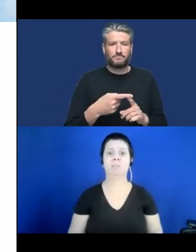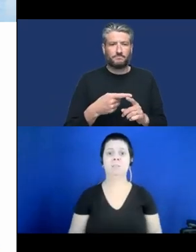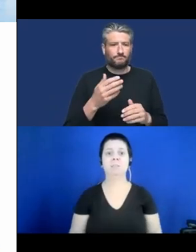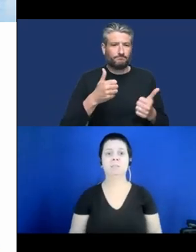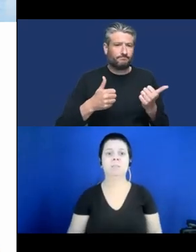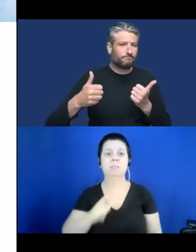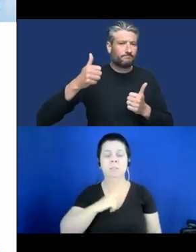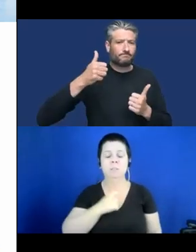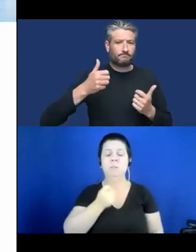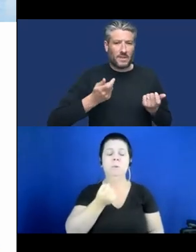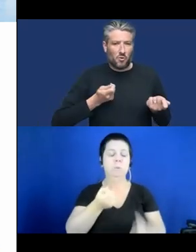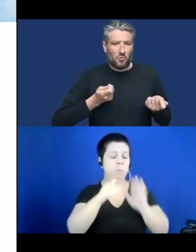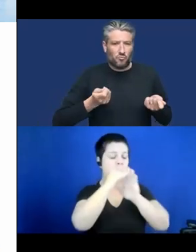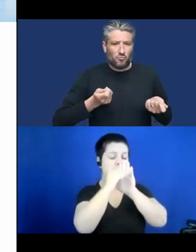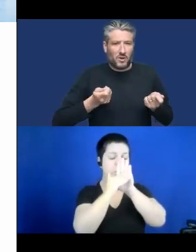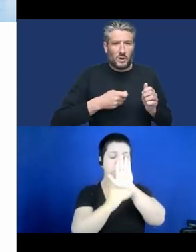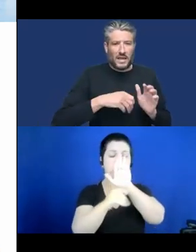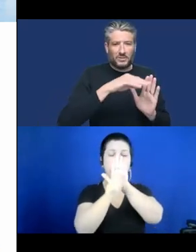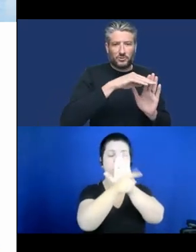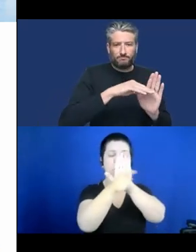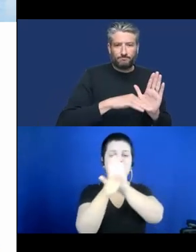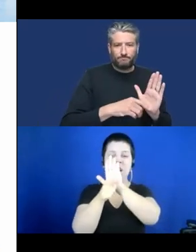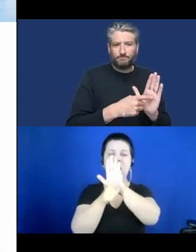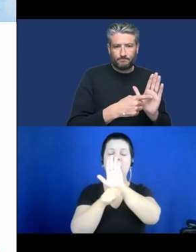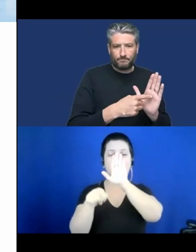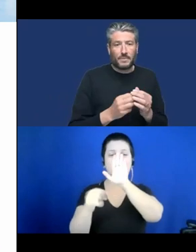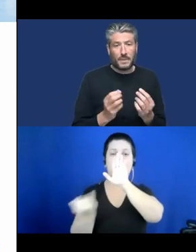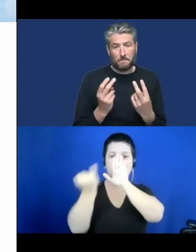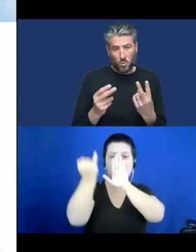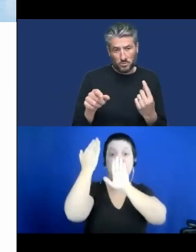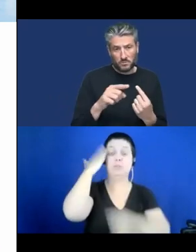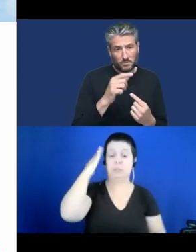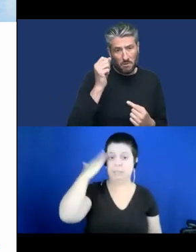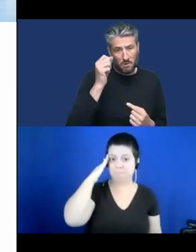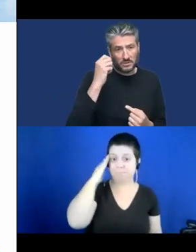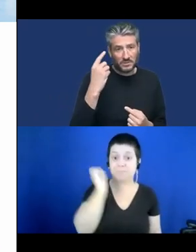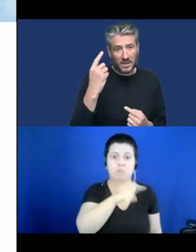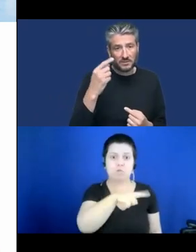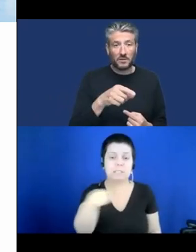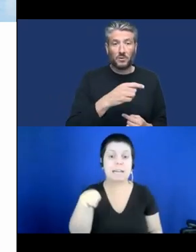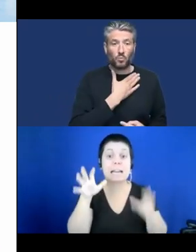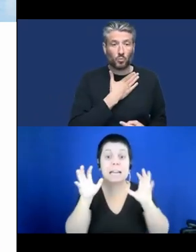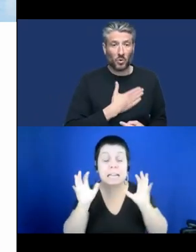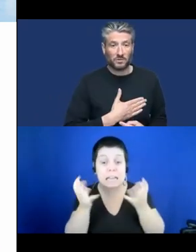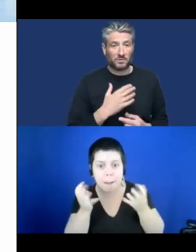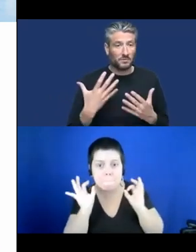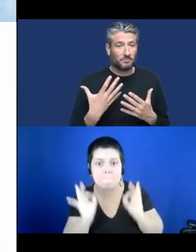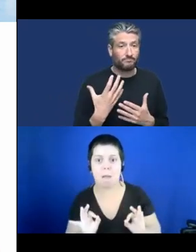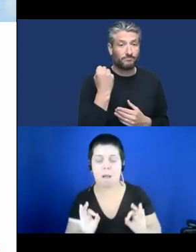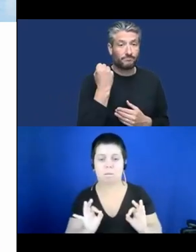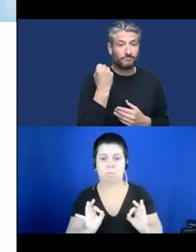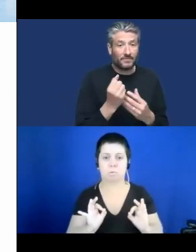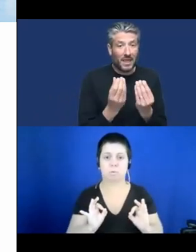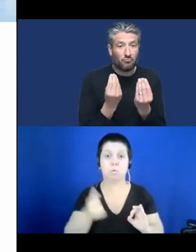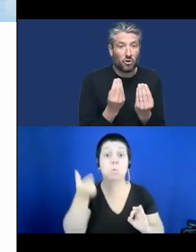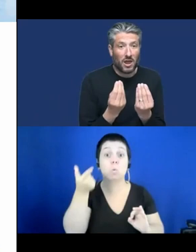important to understand if you really want to be successful in bringing a product to